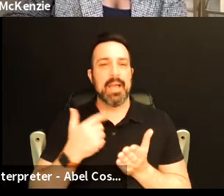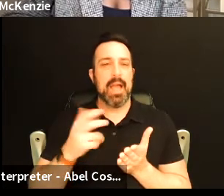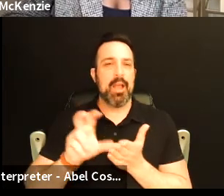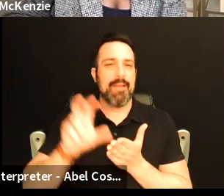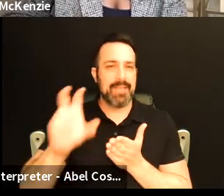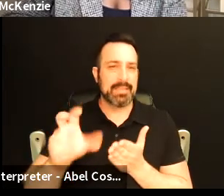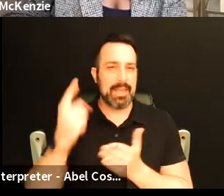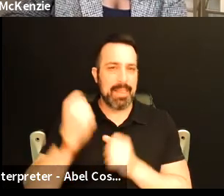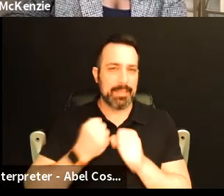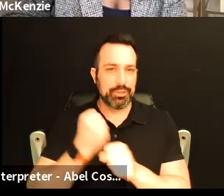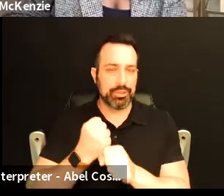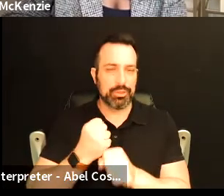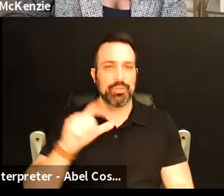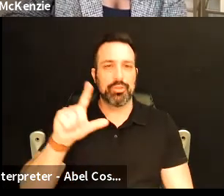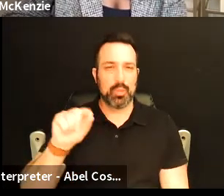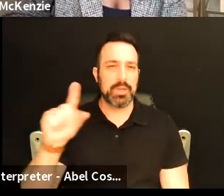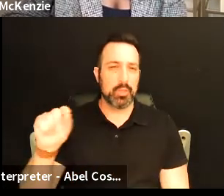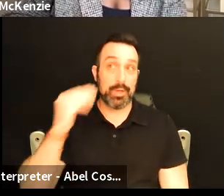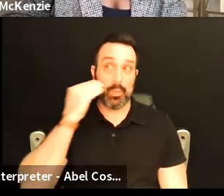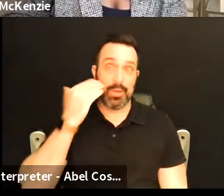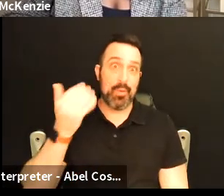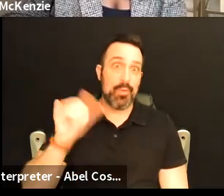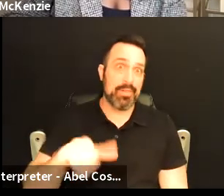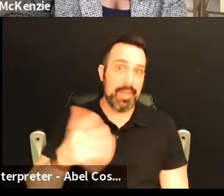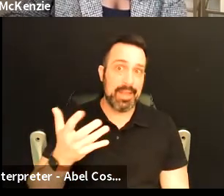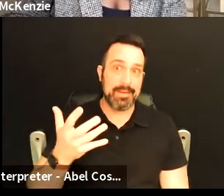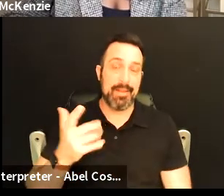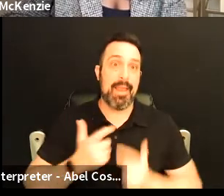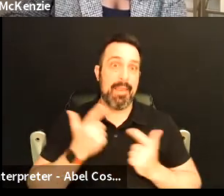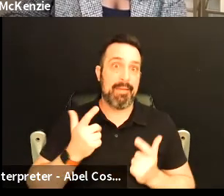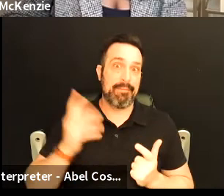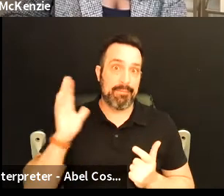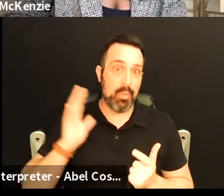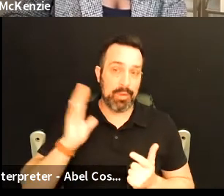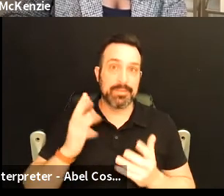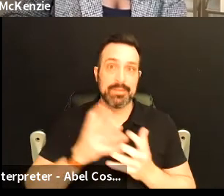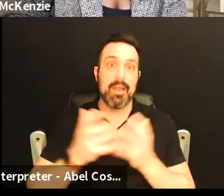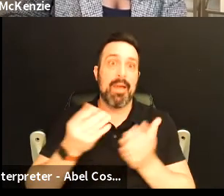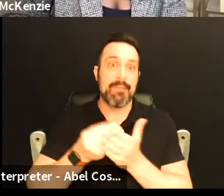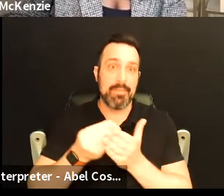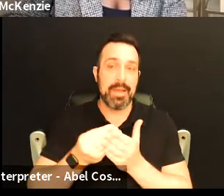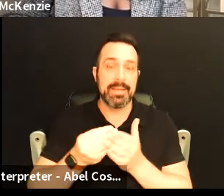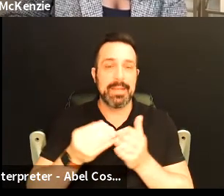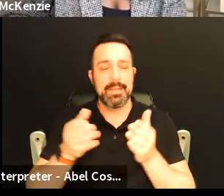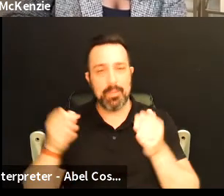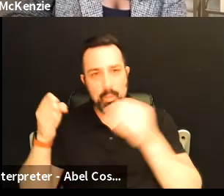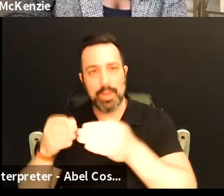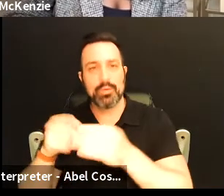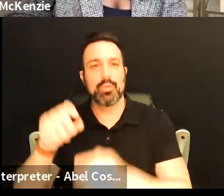last year which was 2020 and we all know what that what that life was and and a lot of money went to social justice